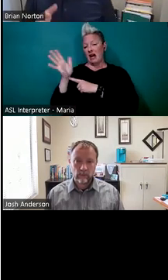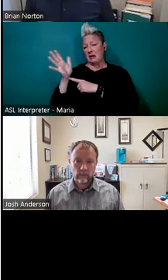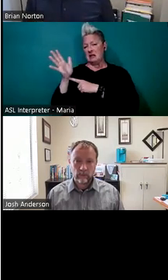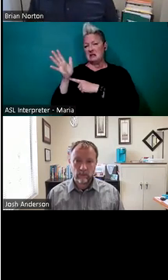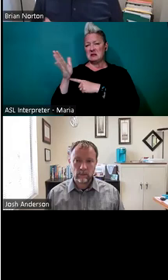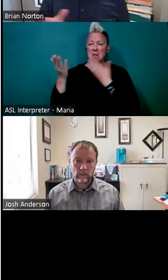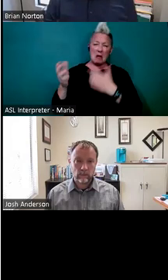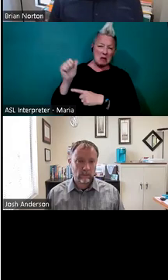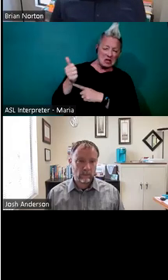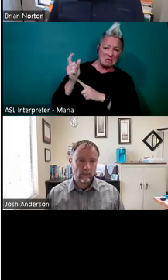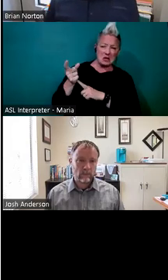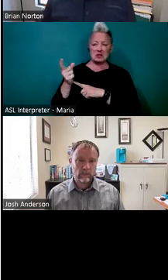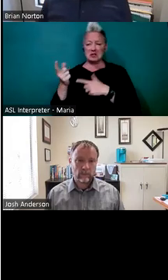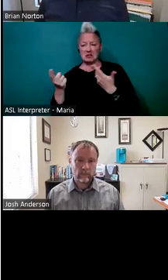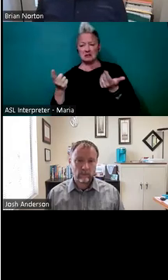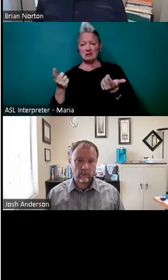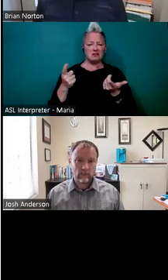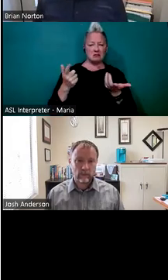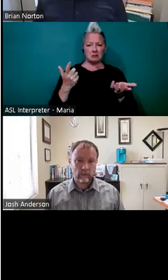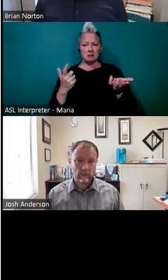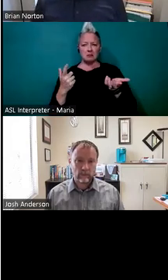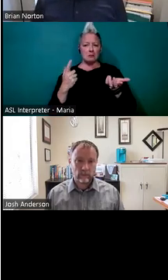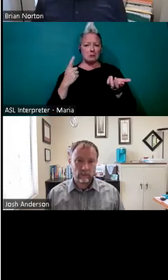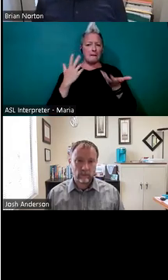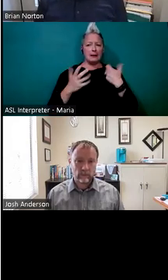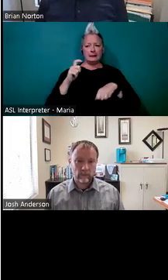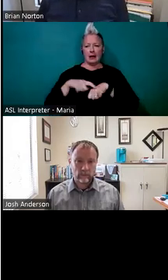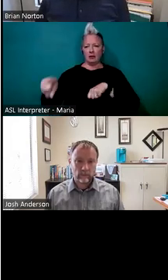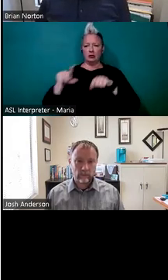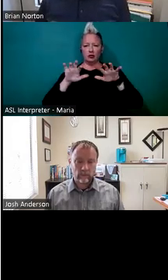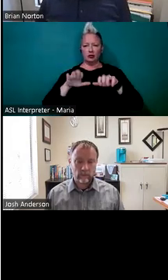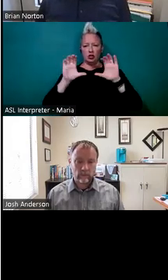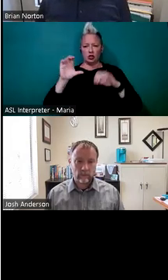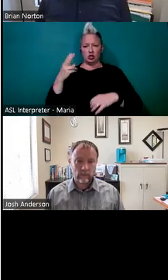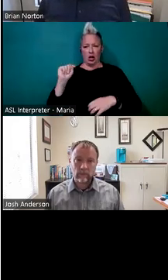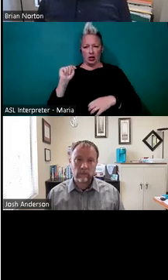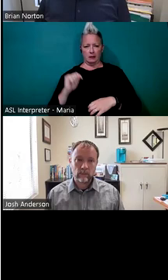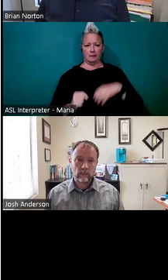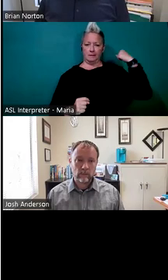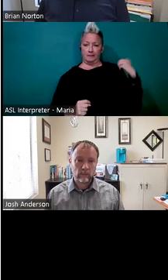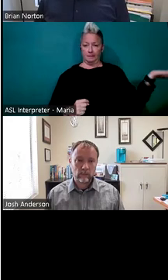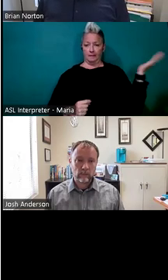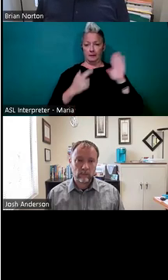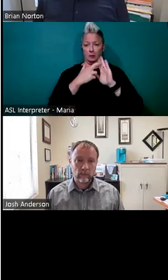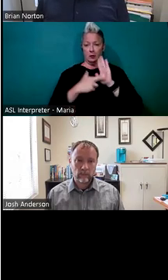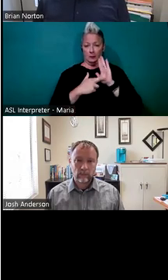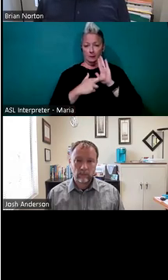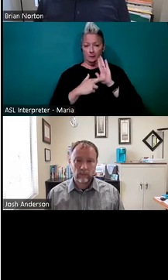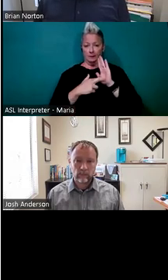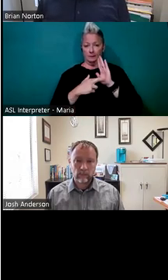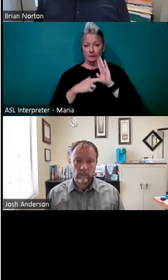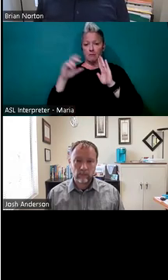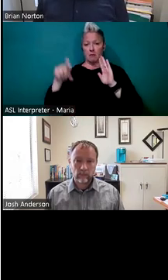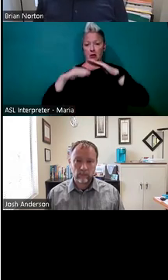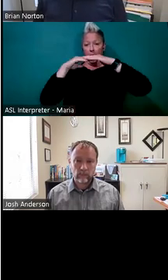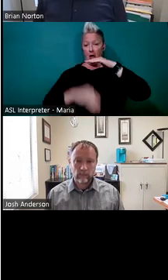maybe 10 minutes. Cause it's going to take folks to a little bit of time to put it into the chat room. Here's some of our rules. We have to spend less than a